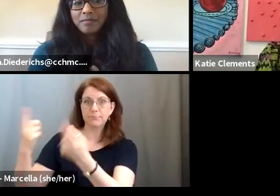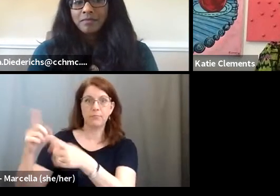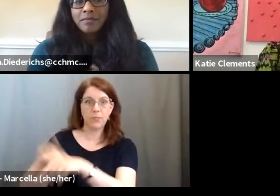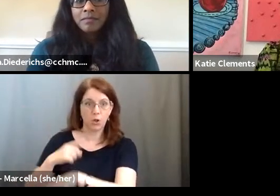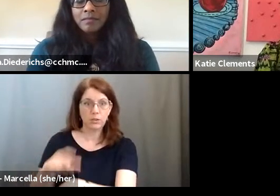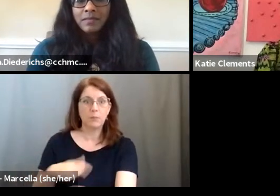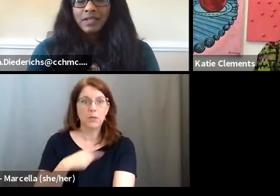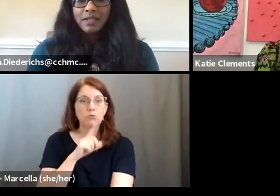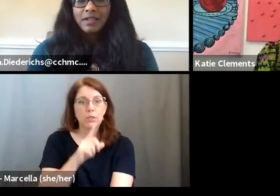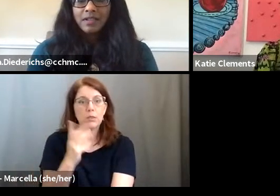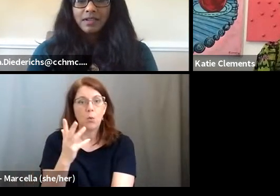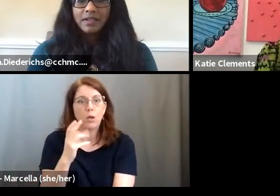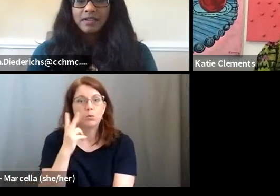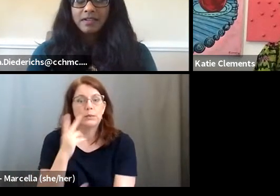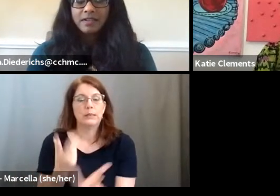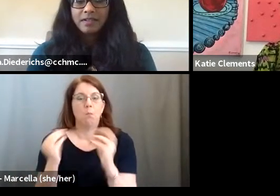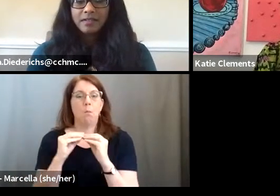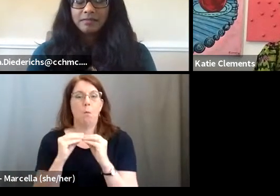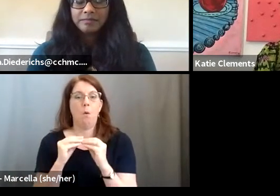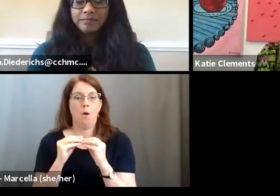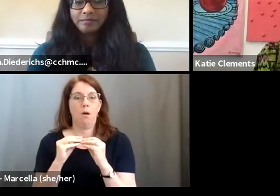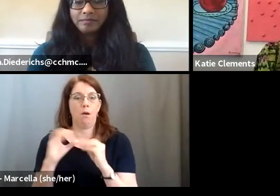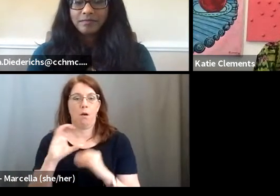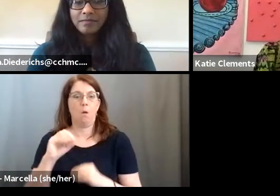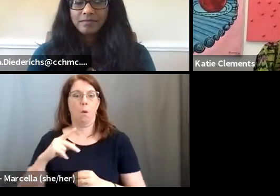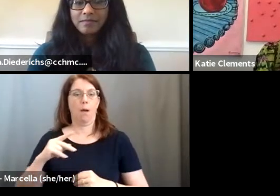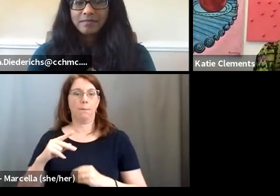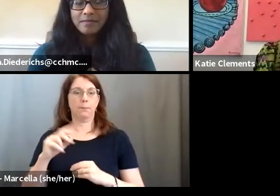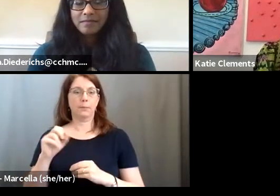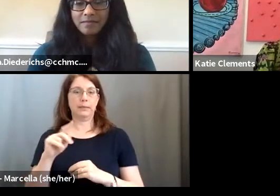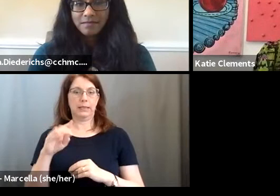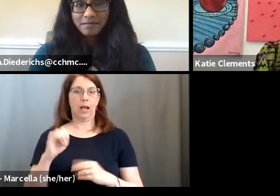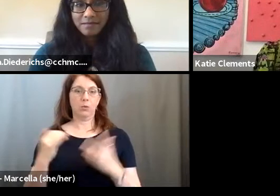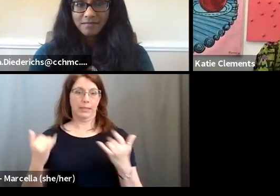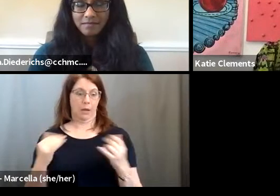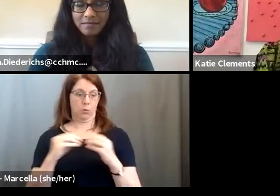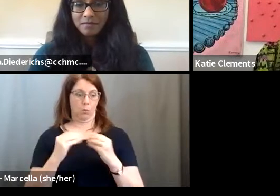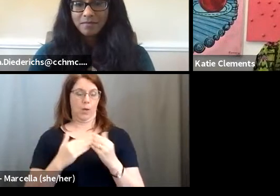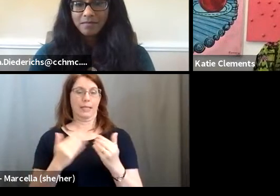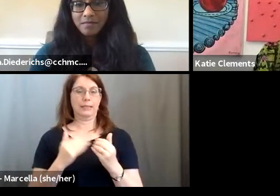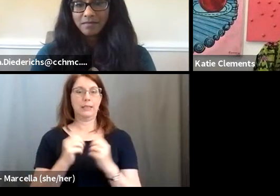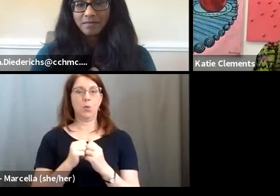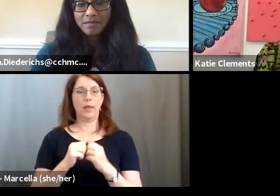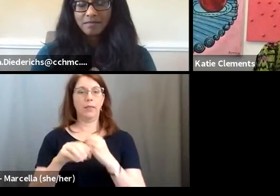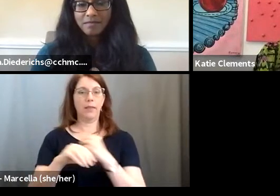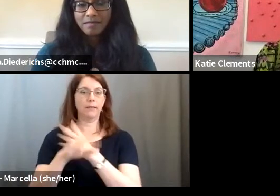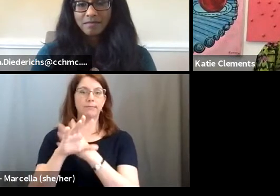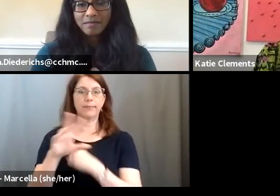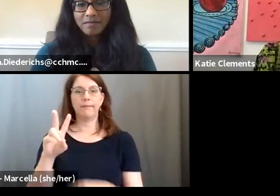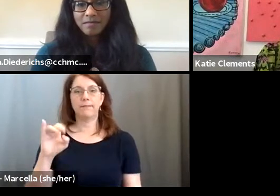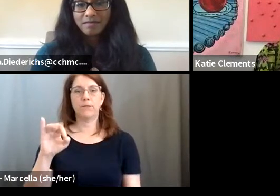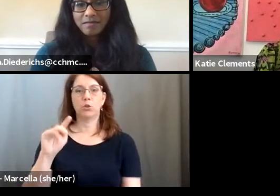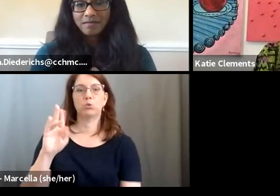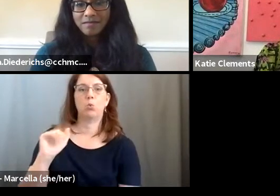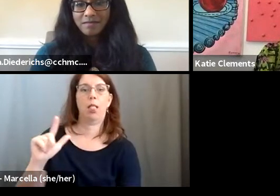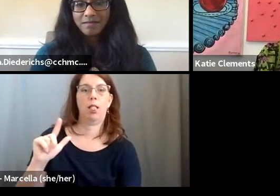love to see more of that going on. And it's even easier now in this virtual world that we can do. So